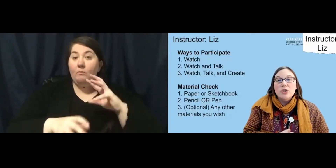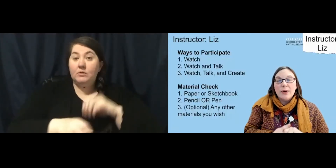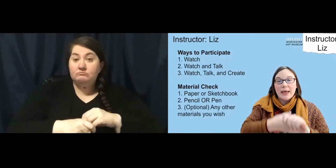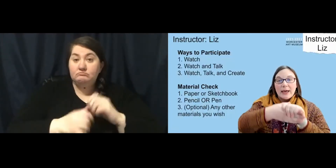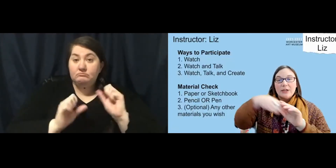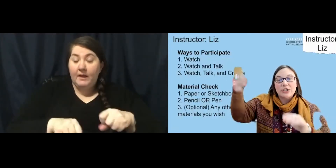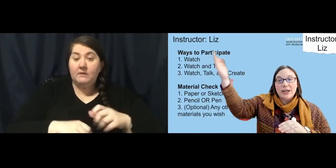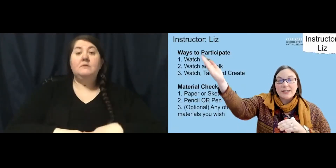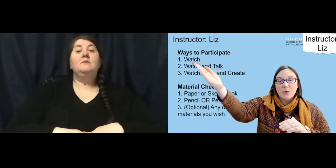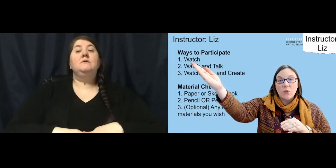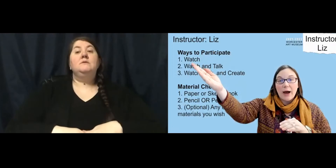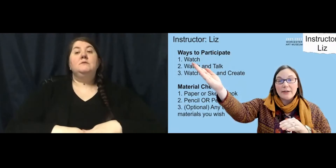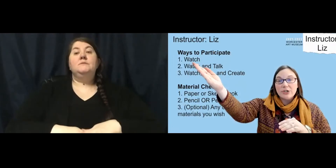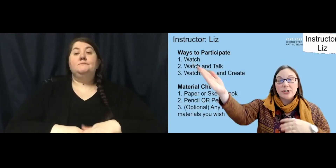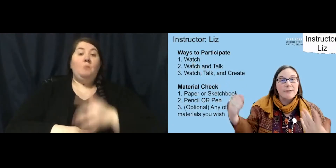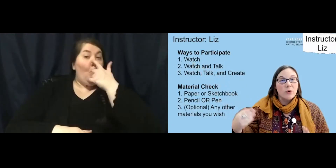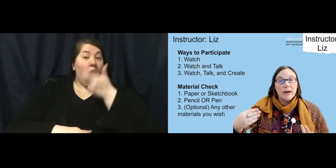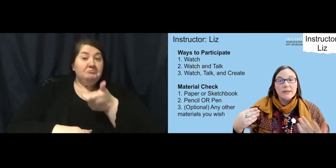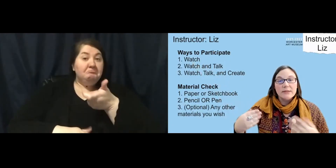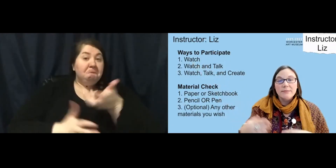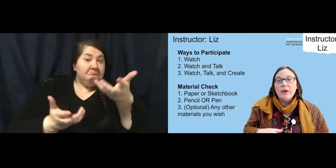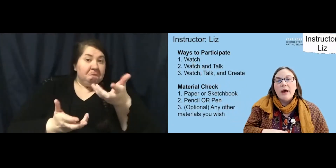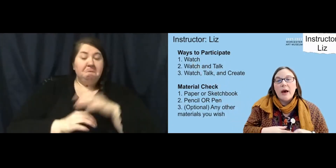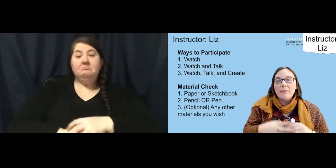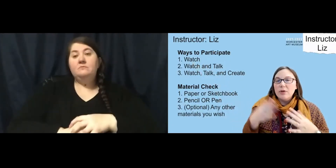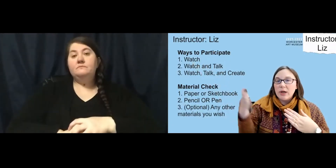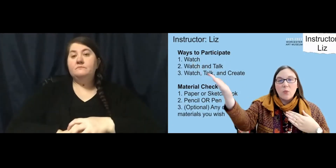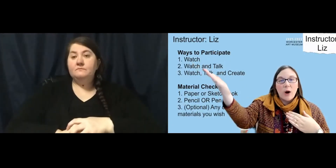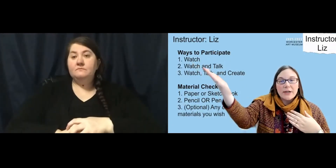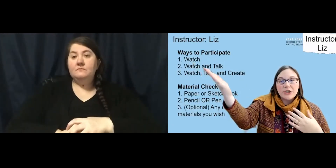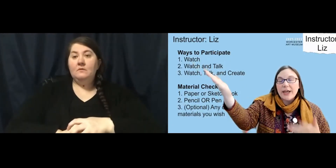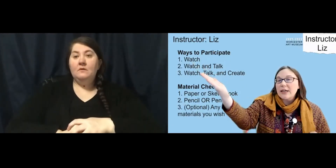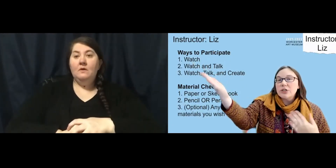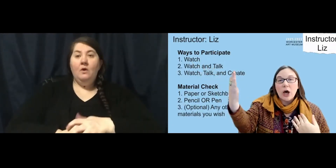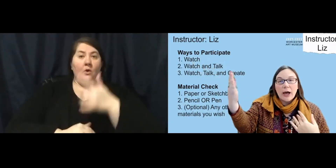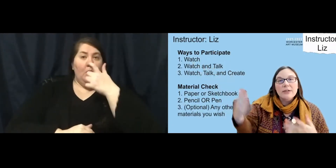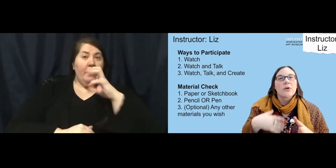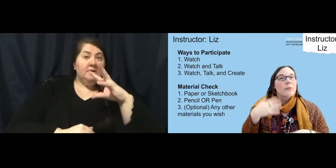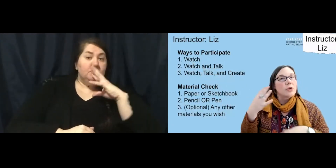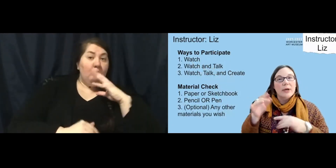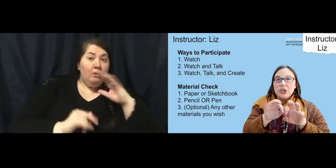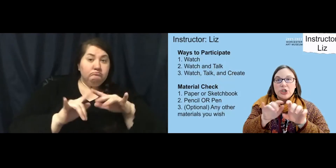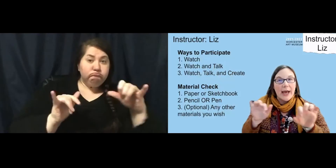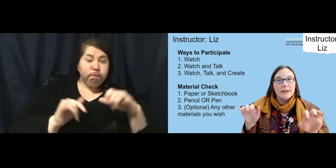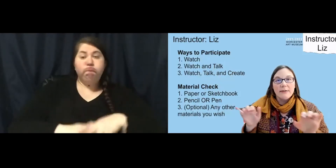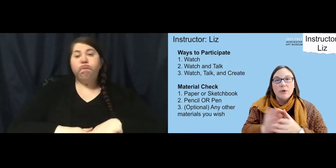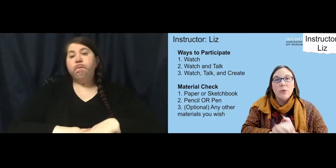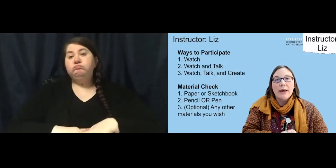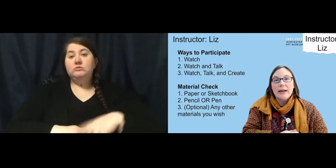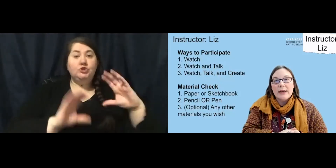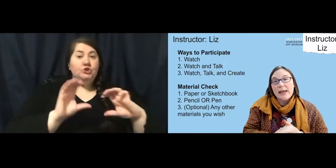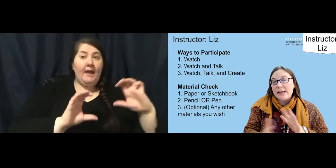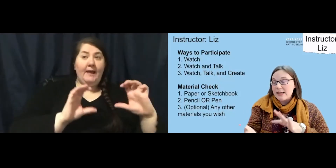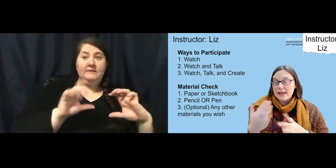You can just watch if you want. You can watch and talk, so you can chat if